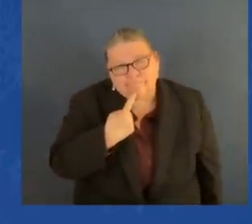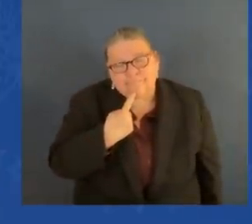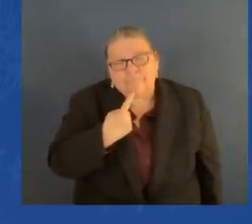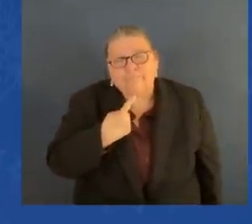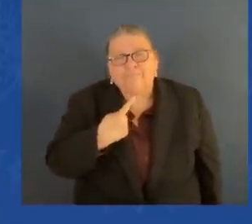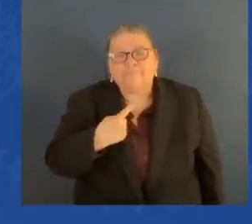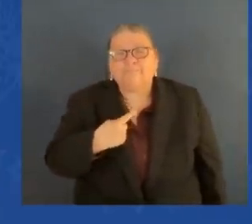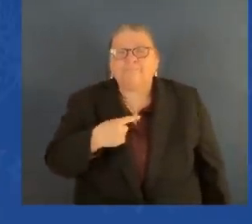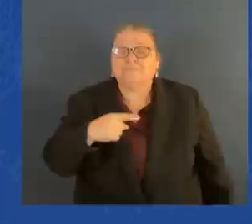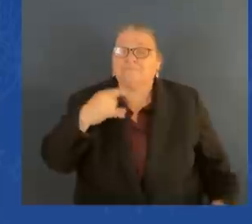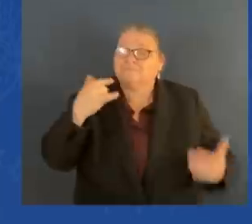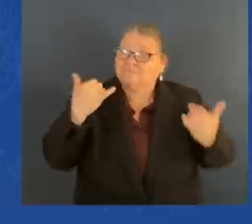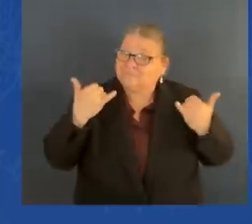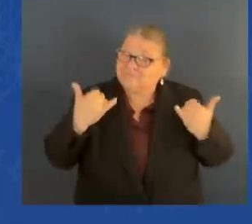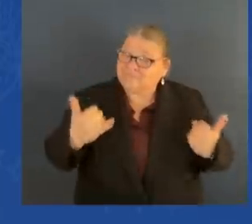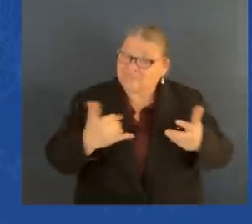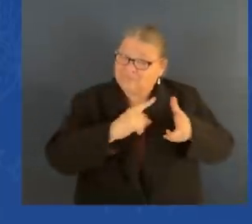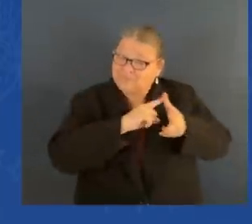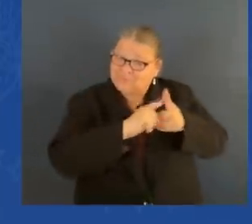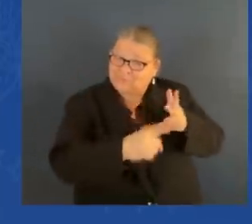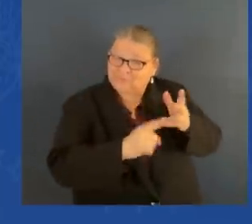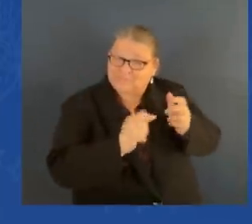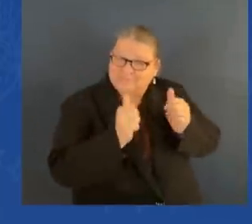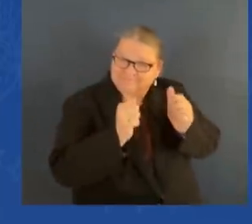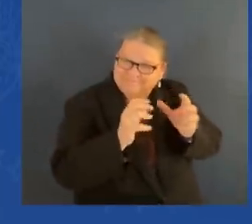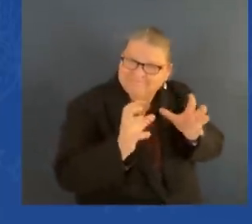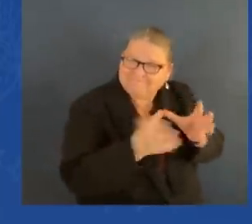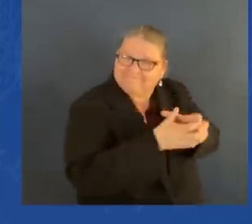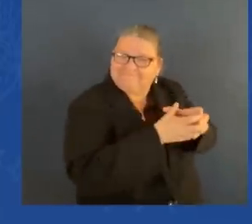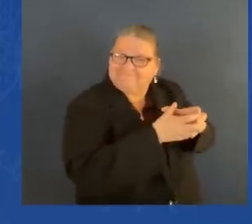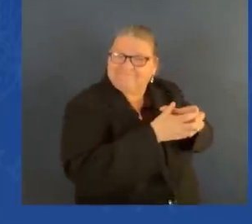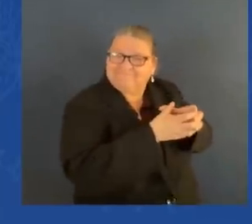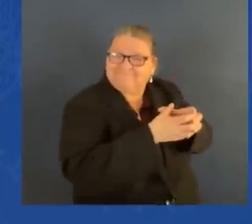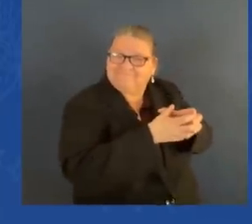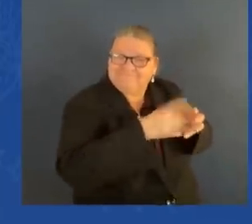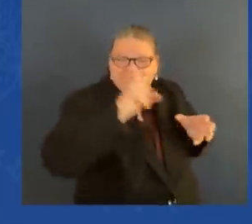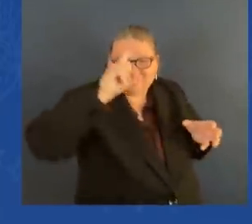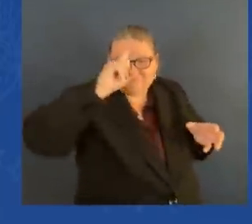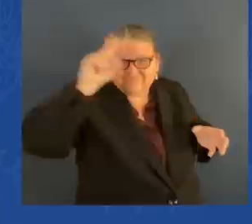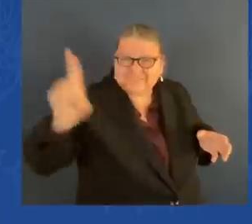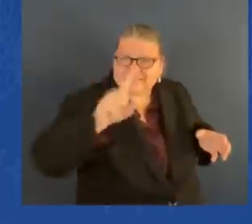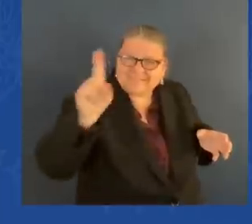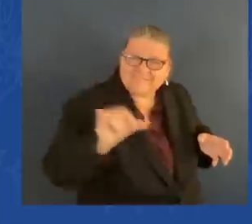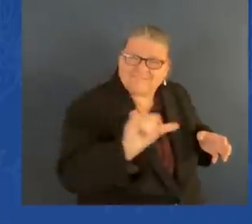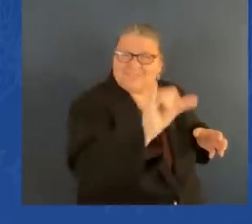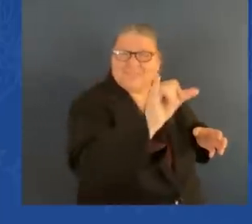Ralph Waldo Emerson wrote, an institution is a lengthened shadow of one man.